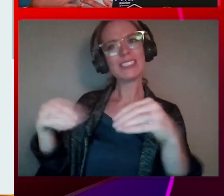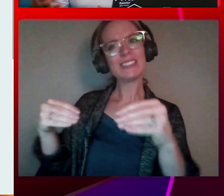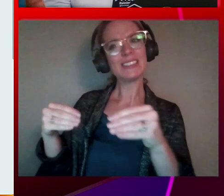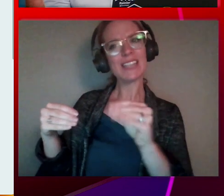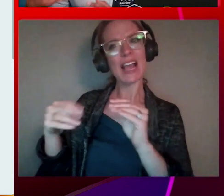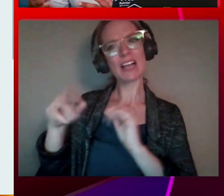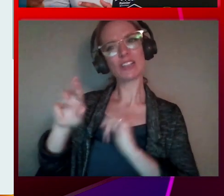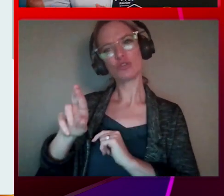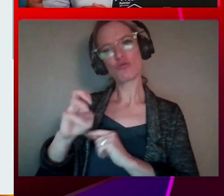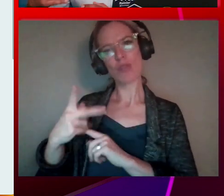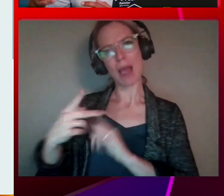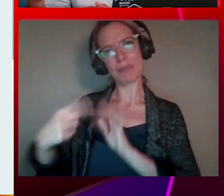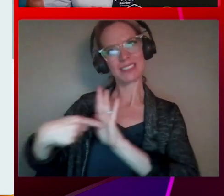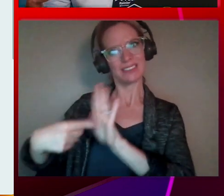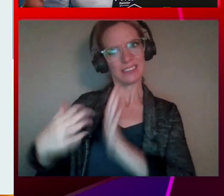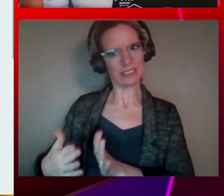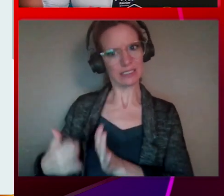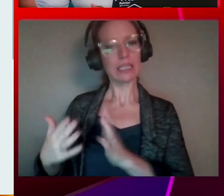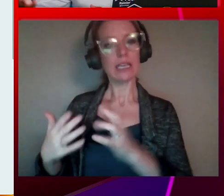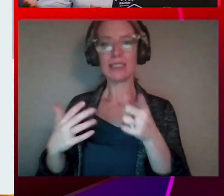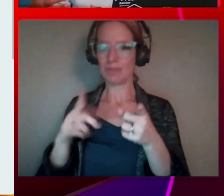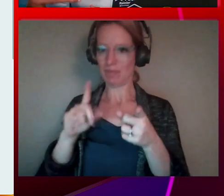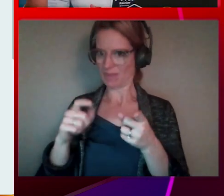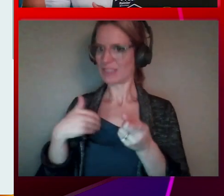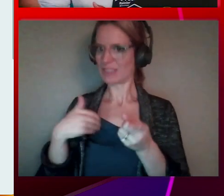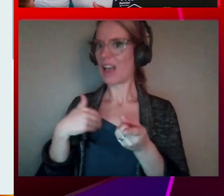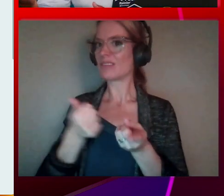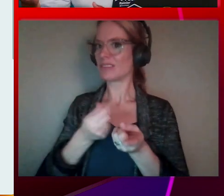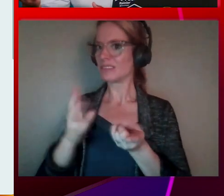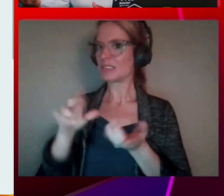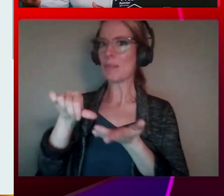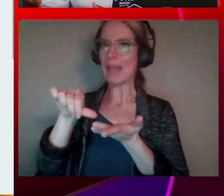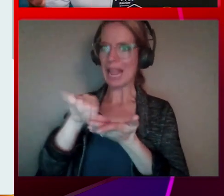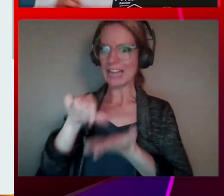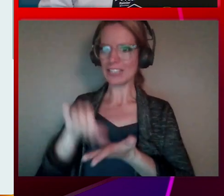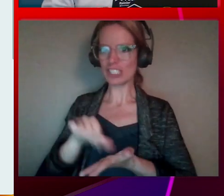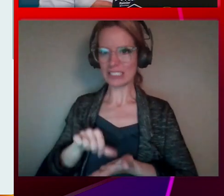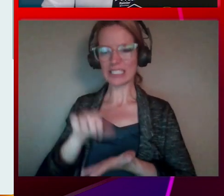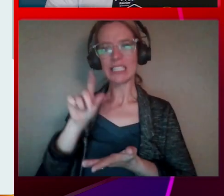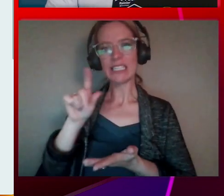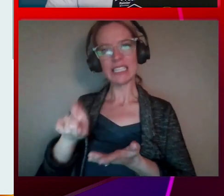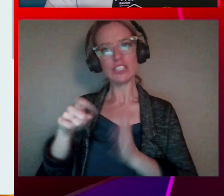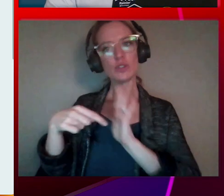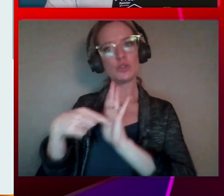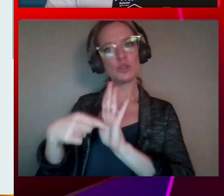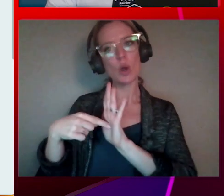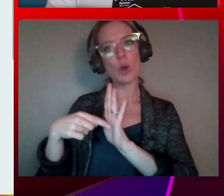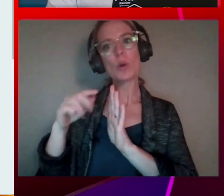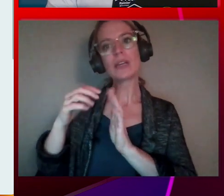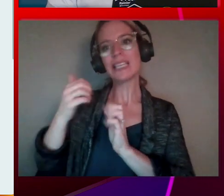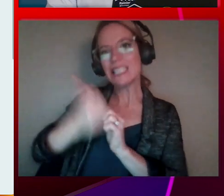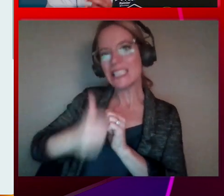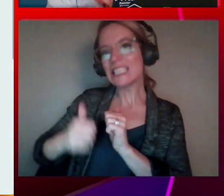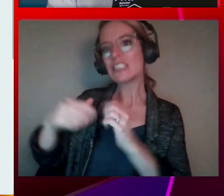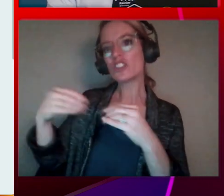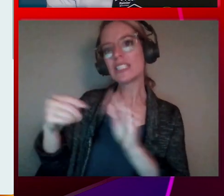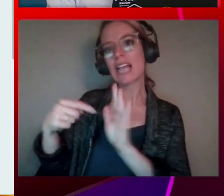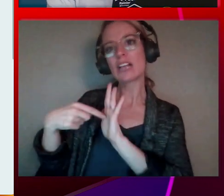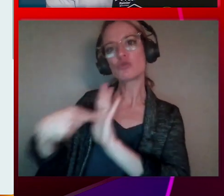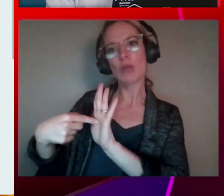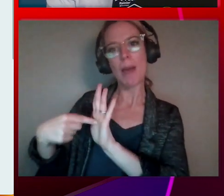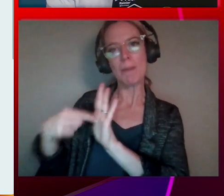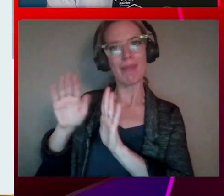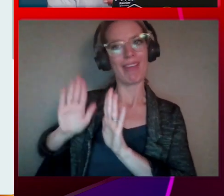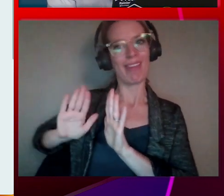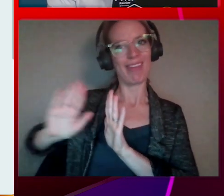possibly multiple pages because it'll contain all the customers that a sales rep is responsible for. So they don't necessarily want to